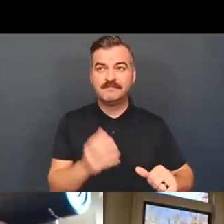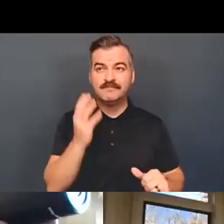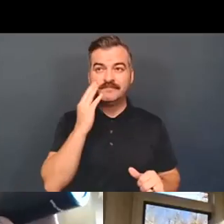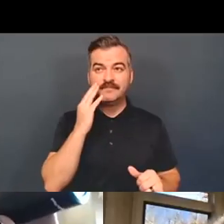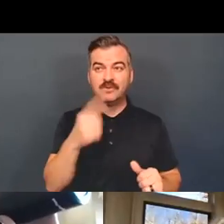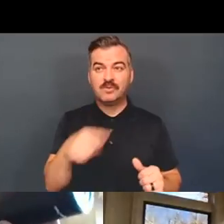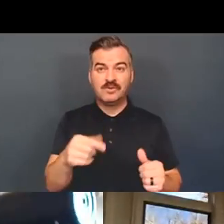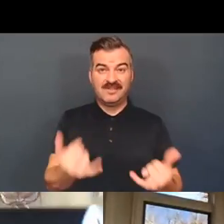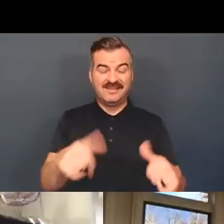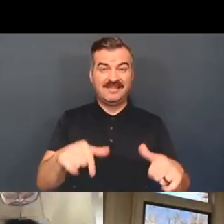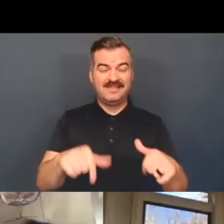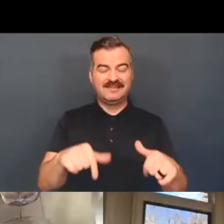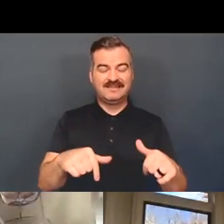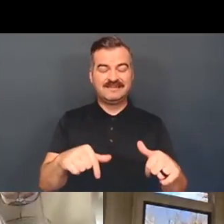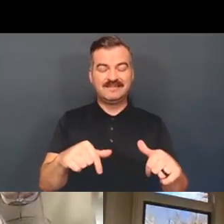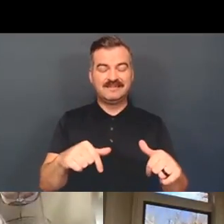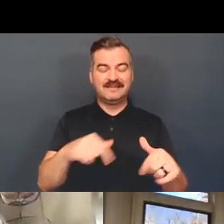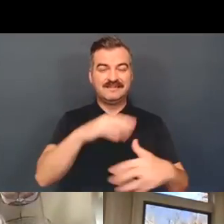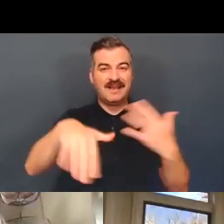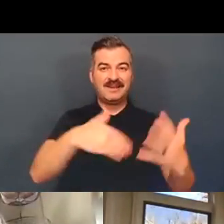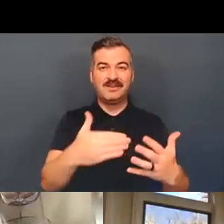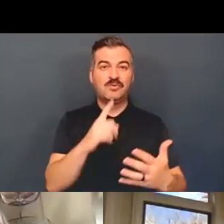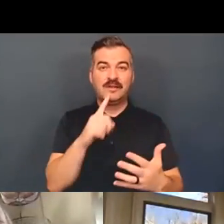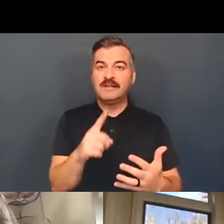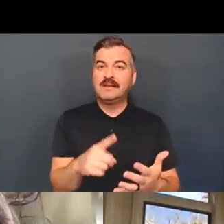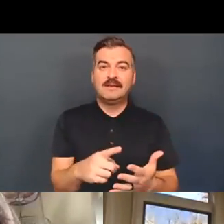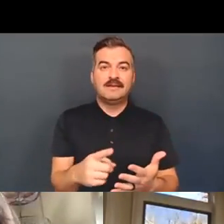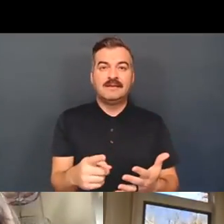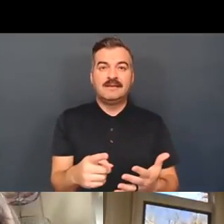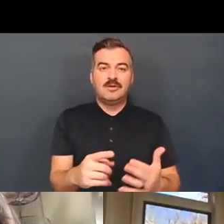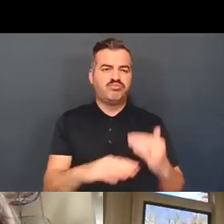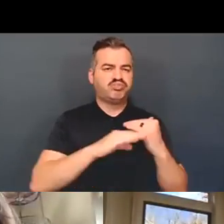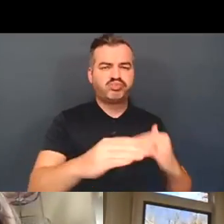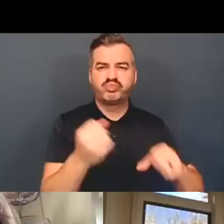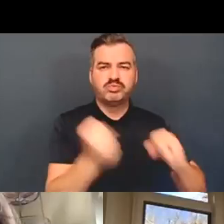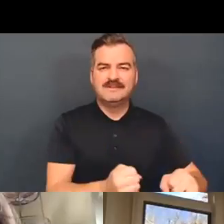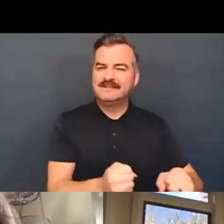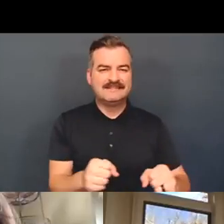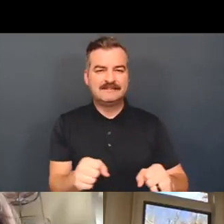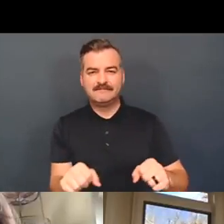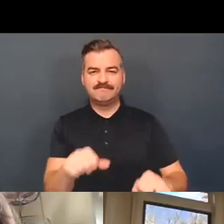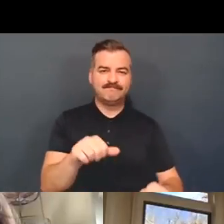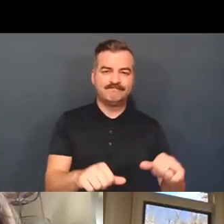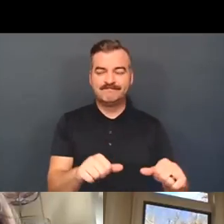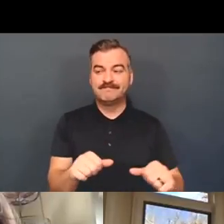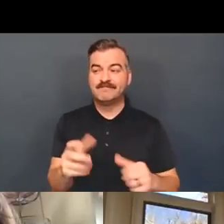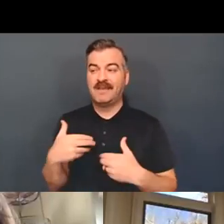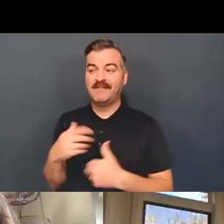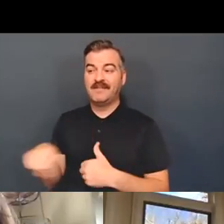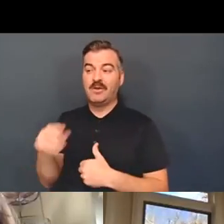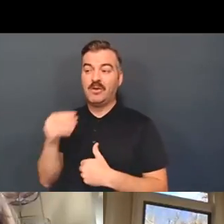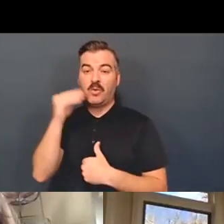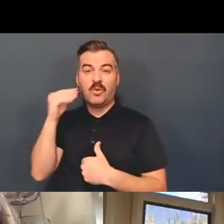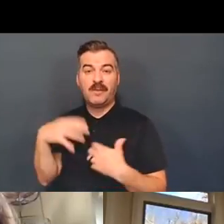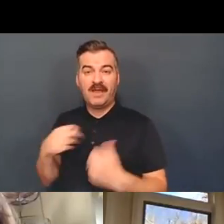society, with the precarity of the home health aides,